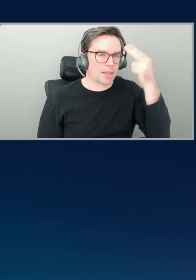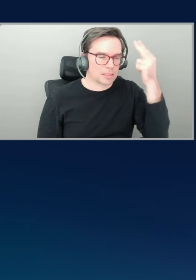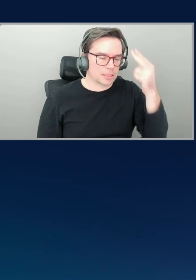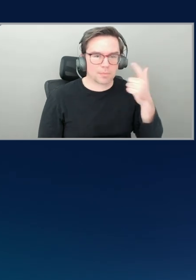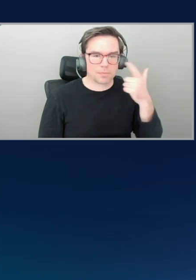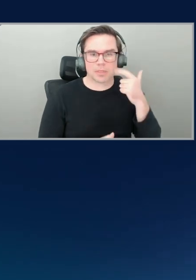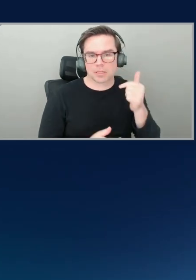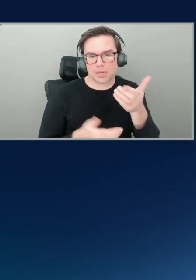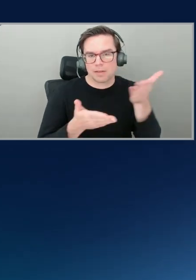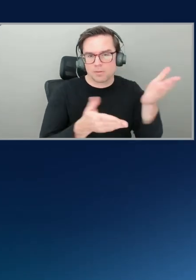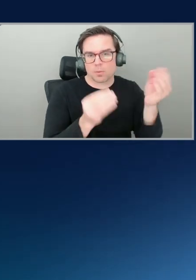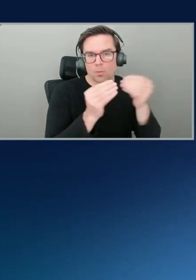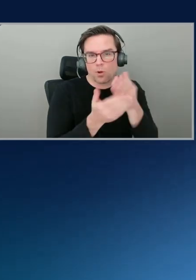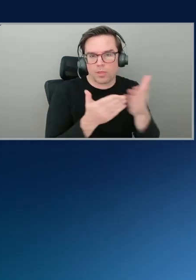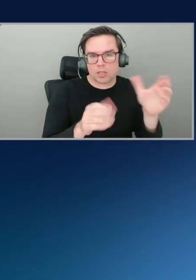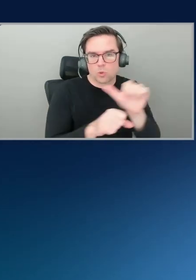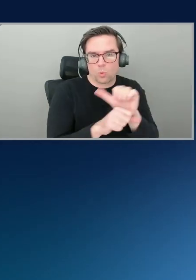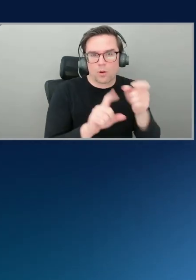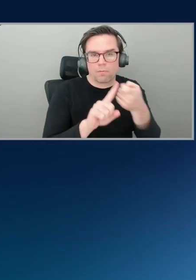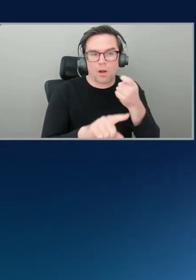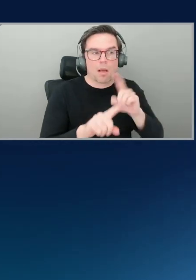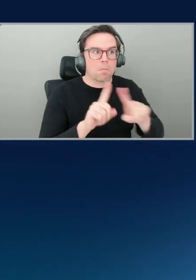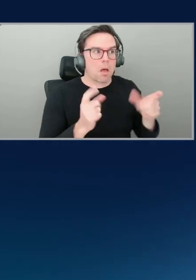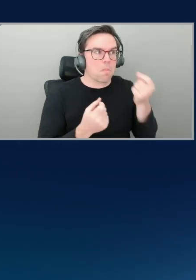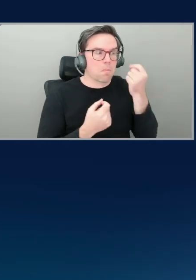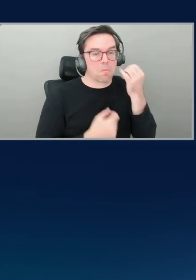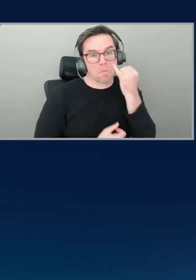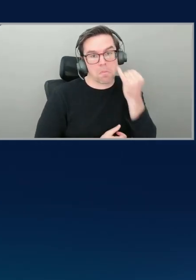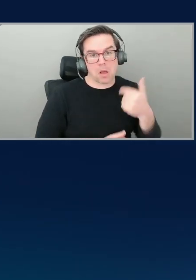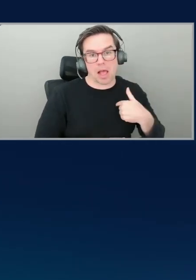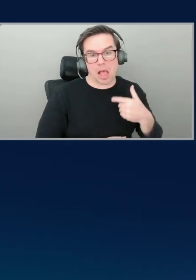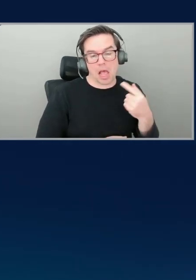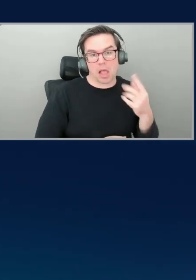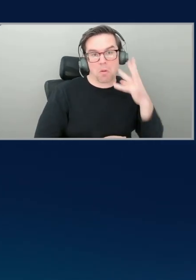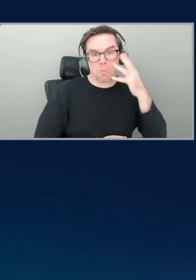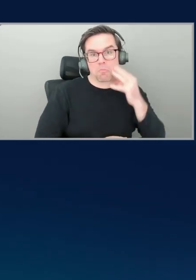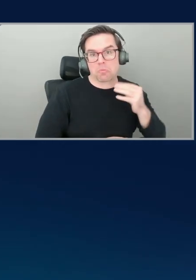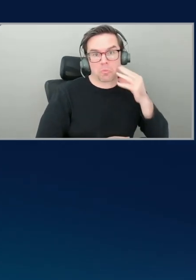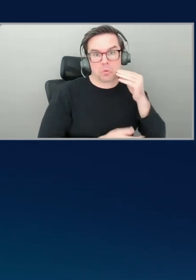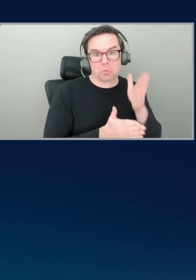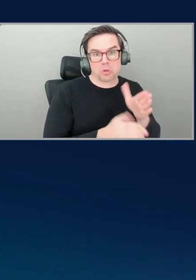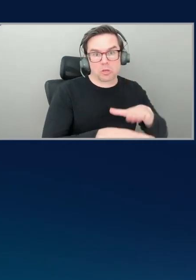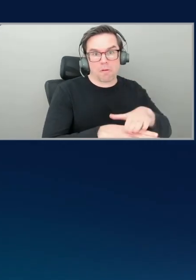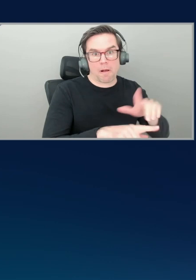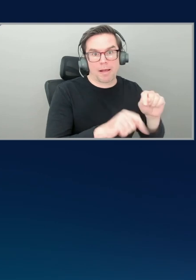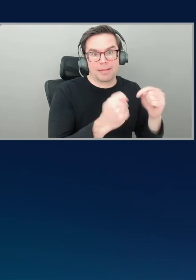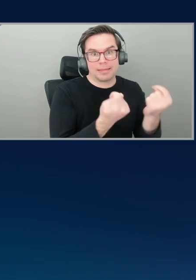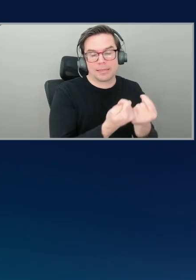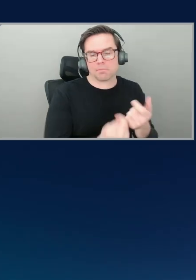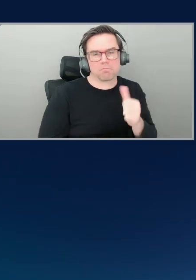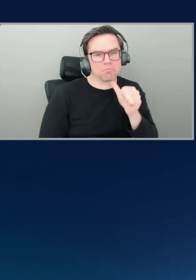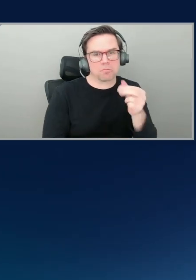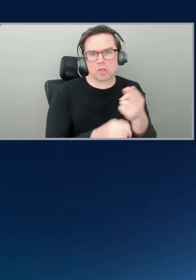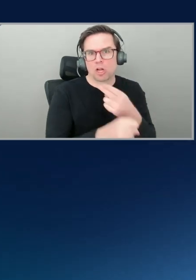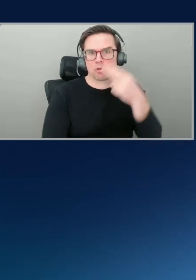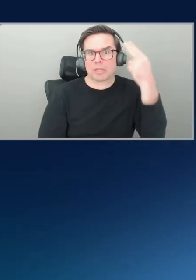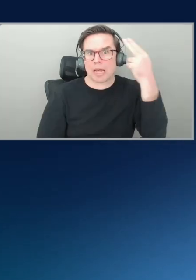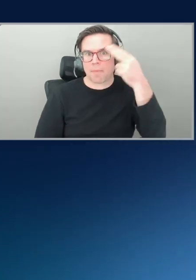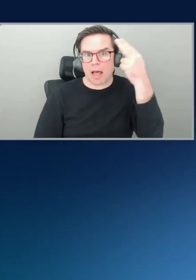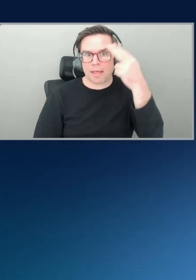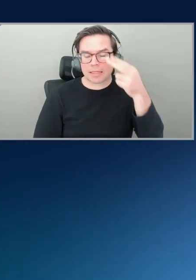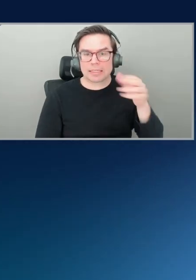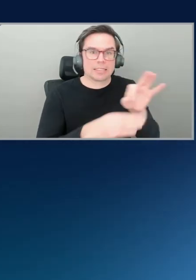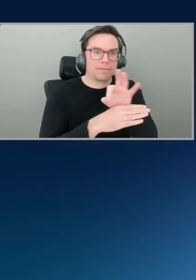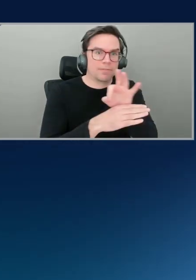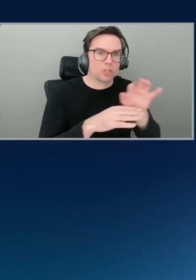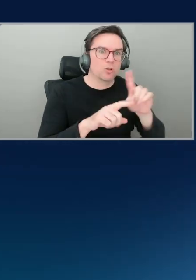seasoned person on the team, I could still, even if I'm not using this hypothesis feature, I could still derive a lot of value out of that